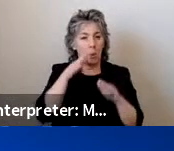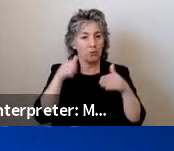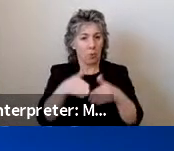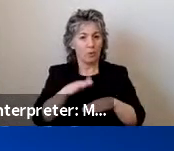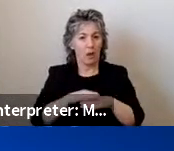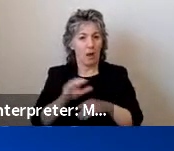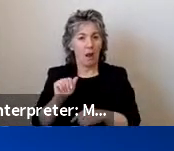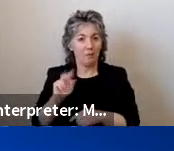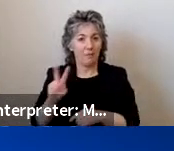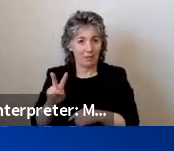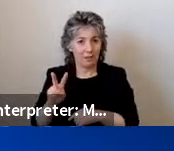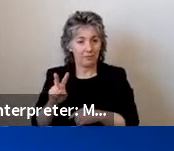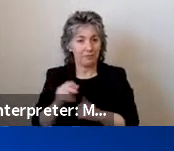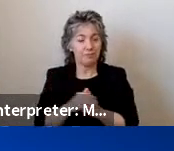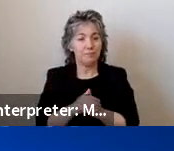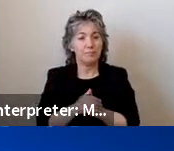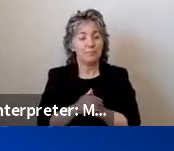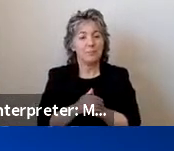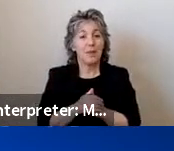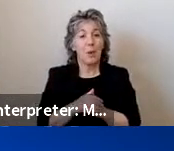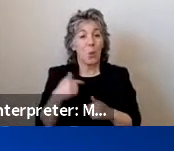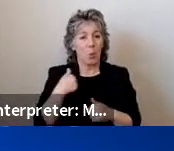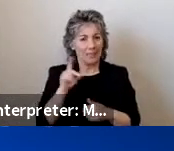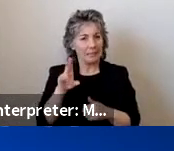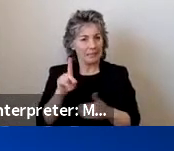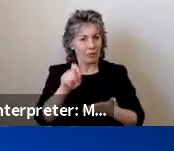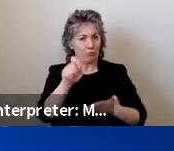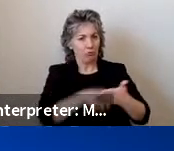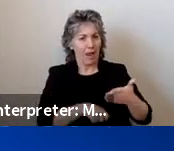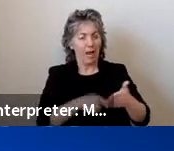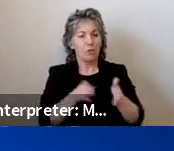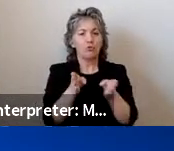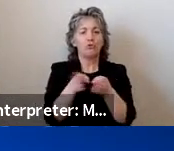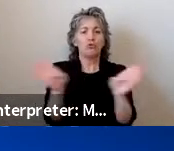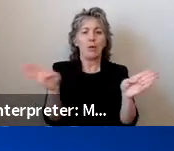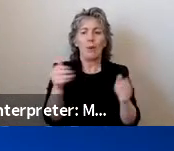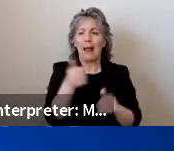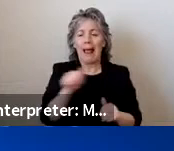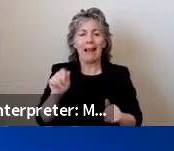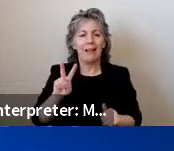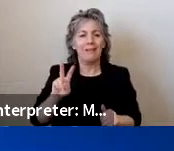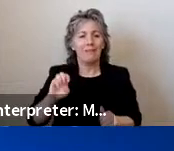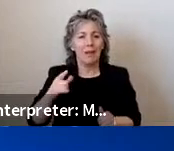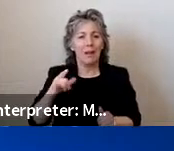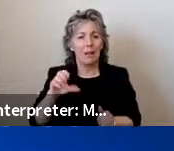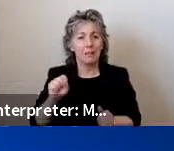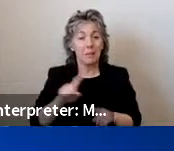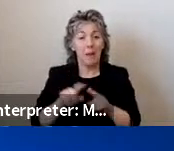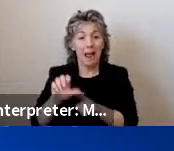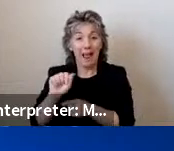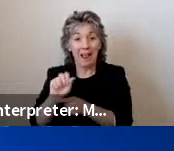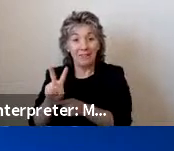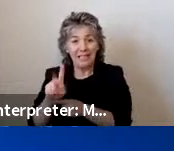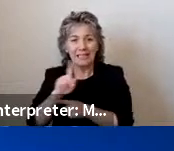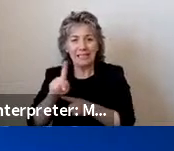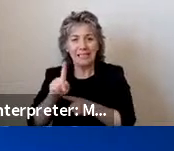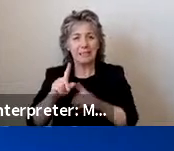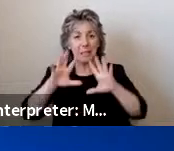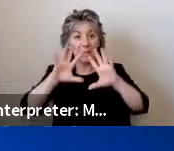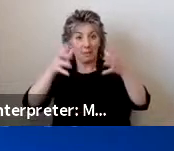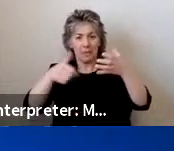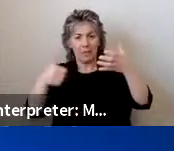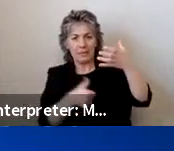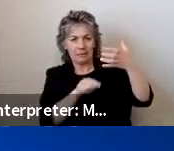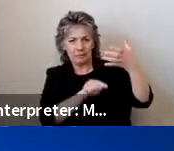and while our guidelines have been written in general for vehicles, autonomous vehicles are a subset of vehicles, but with some added complexities.